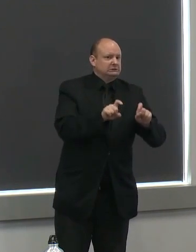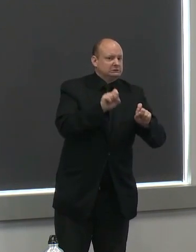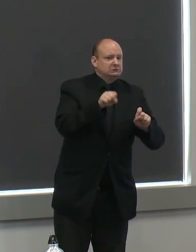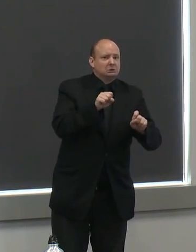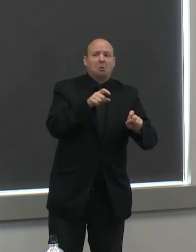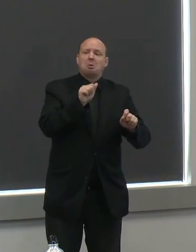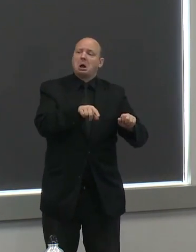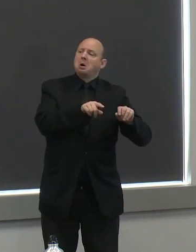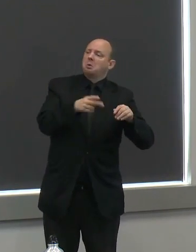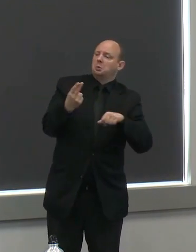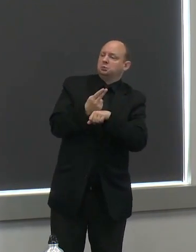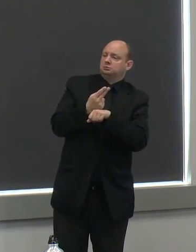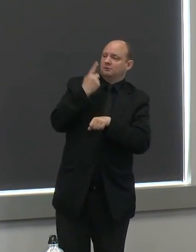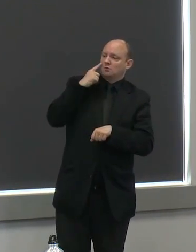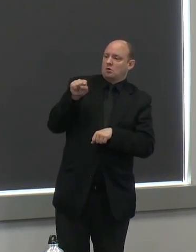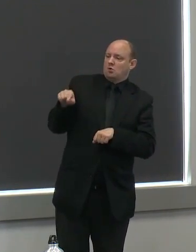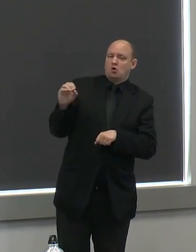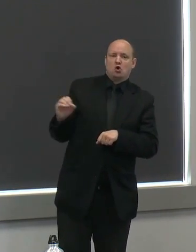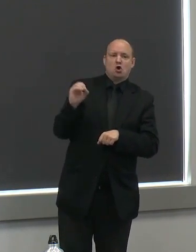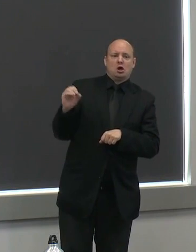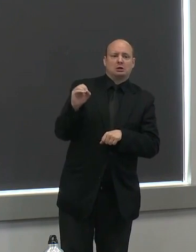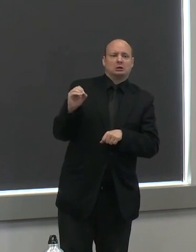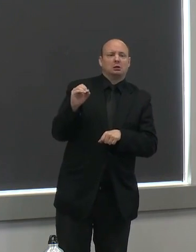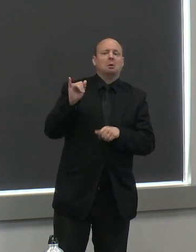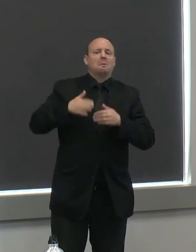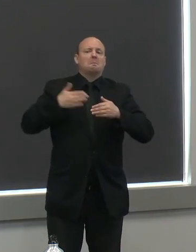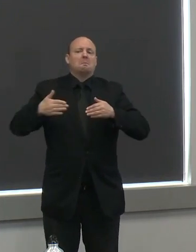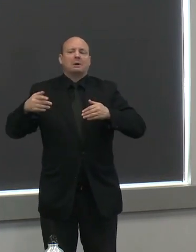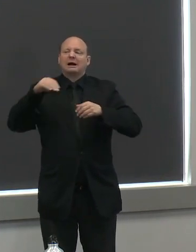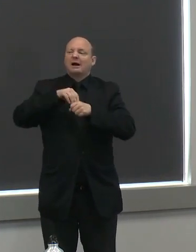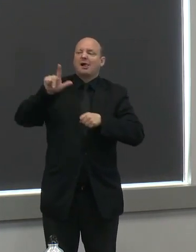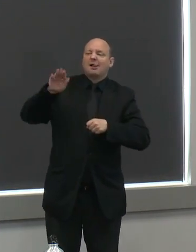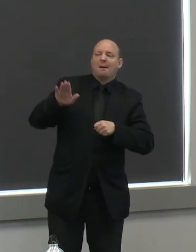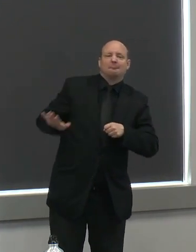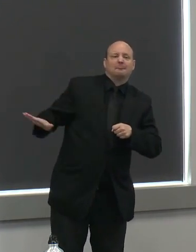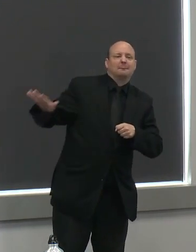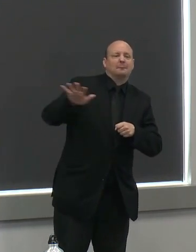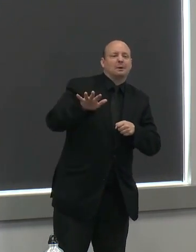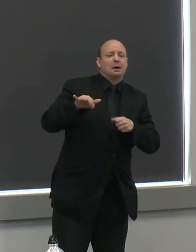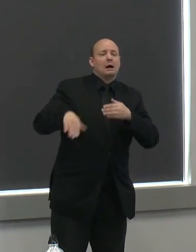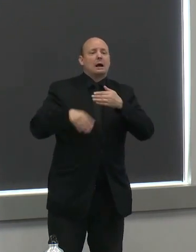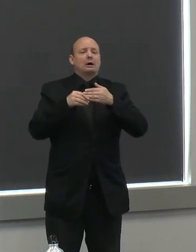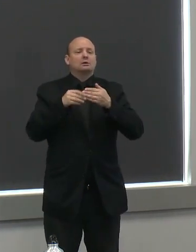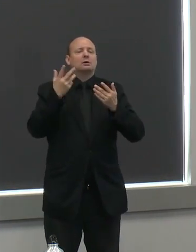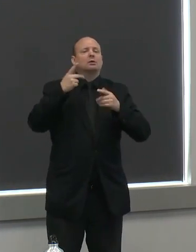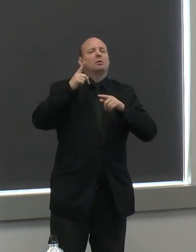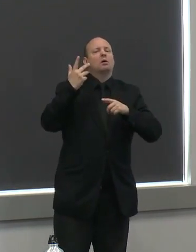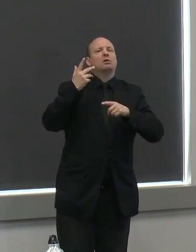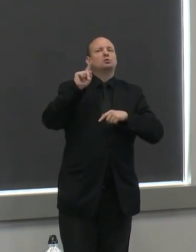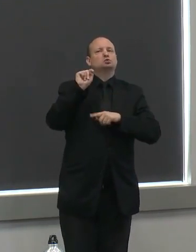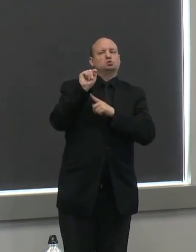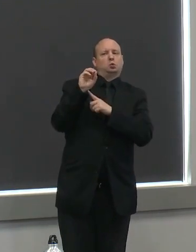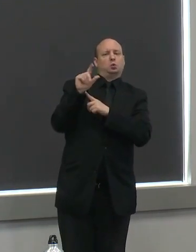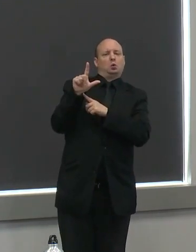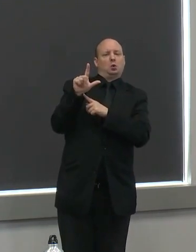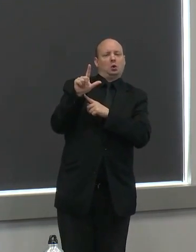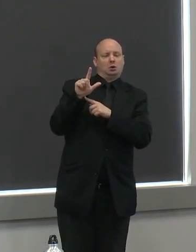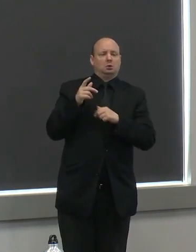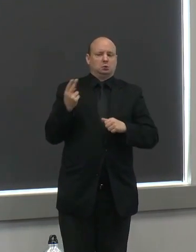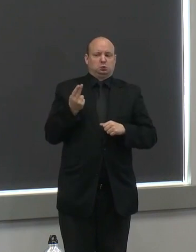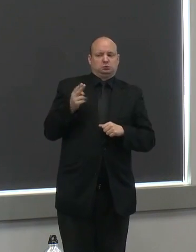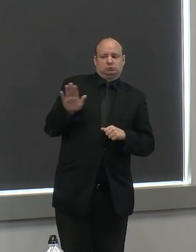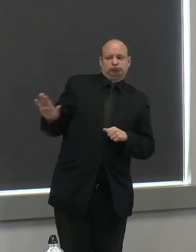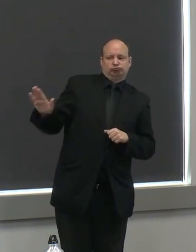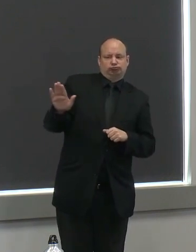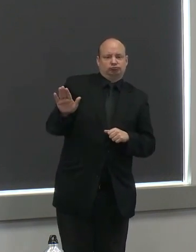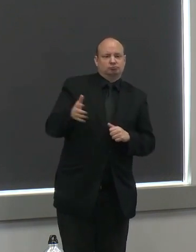happen over time and will evolve and it will be another tool for us we also anticipate that as our academic partners step up additional